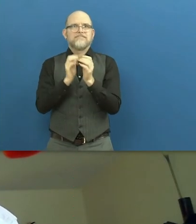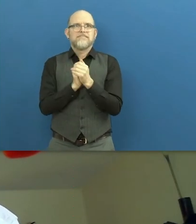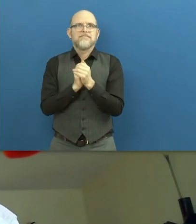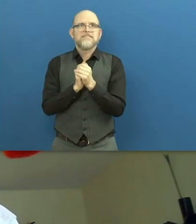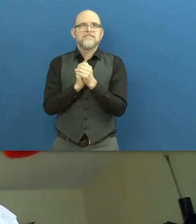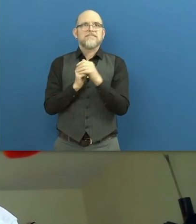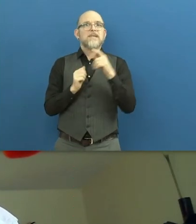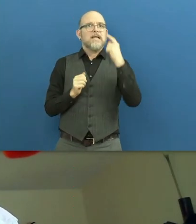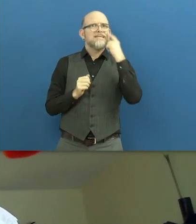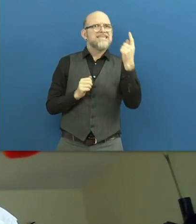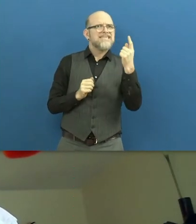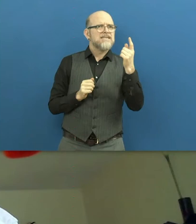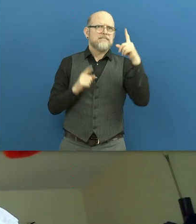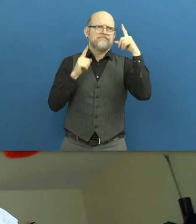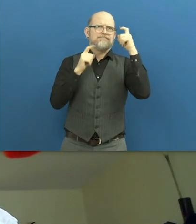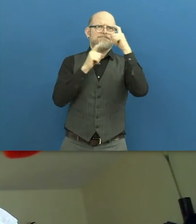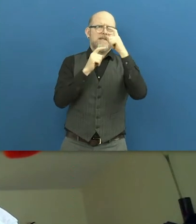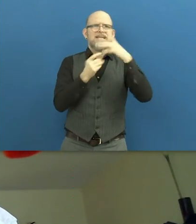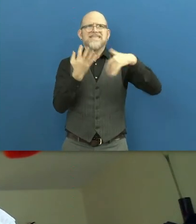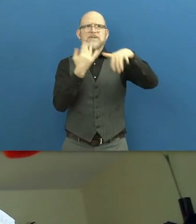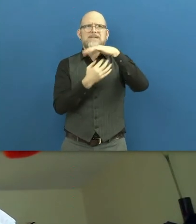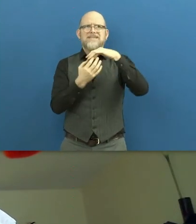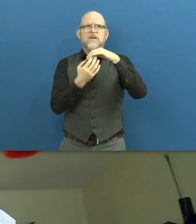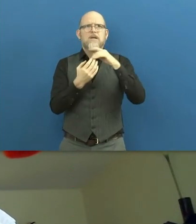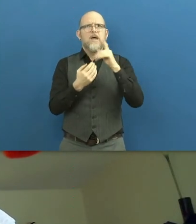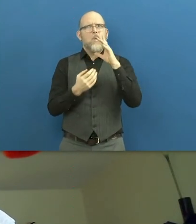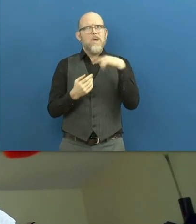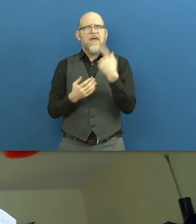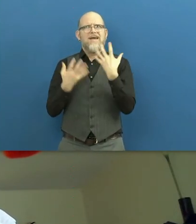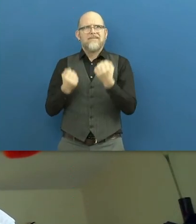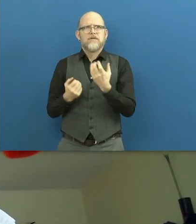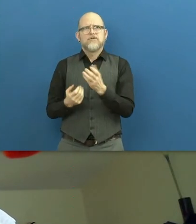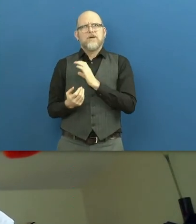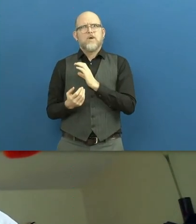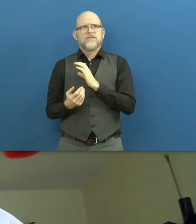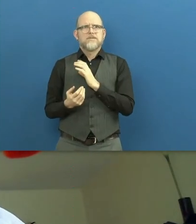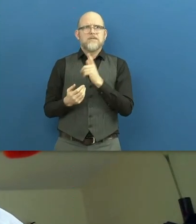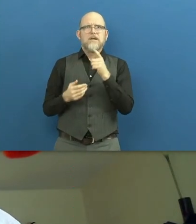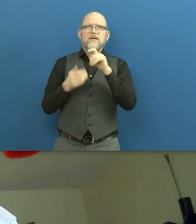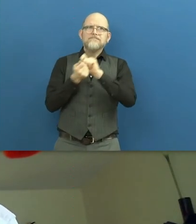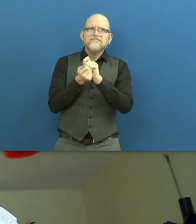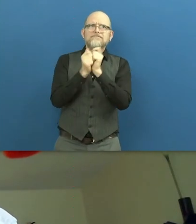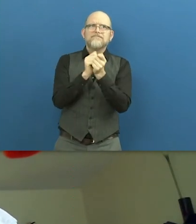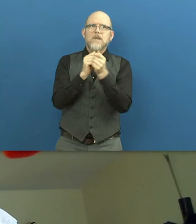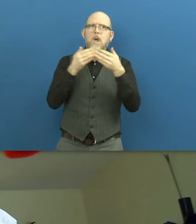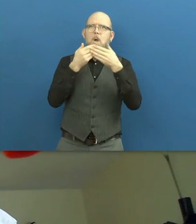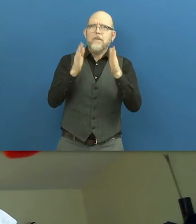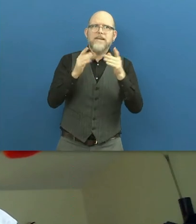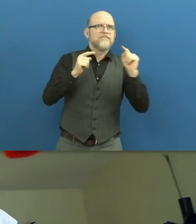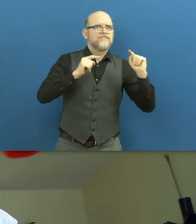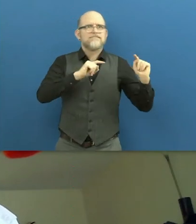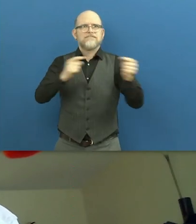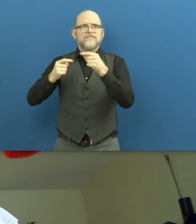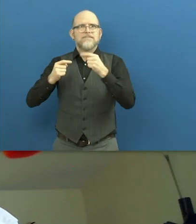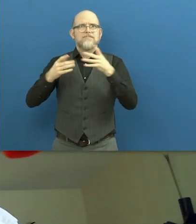Even within this adversity, we do have an opportunity to start an open discussion on some of the fundamental